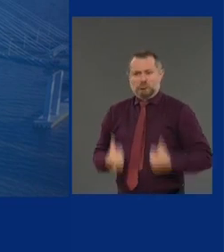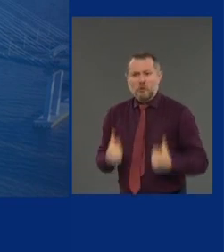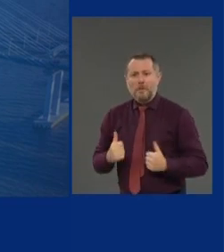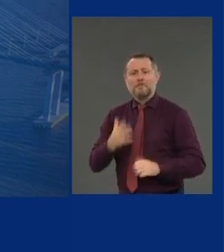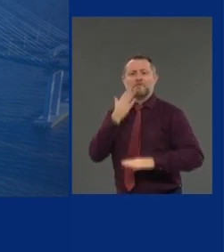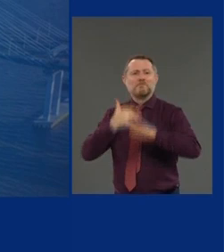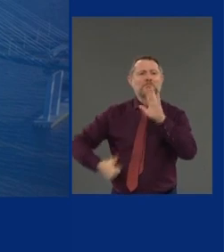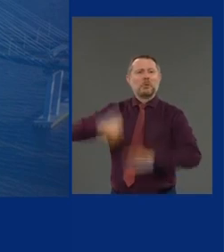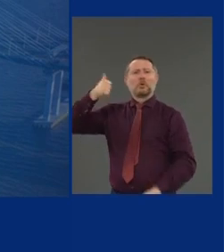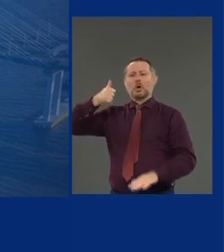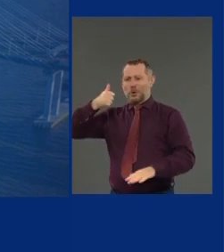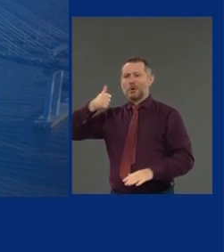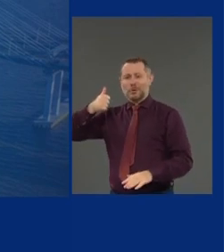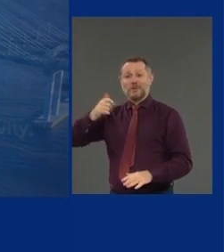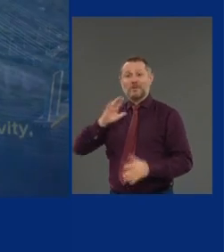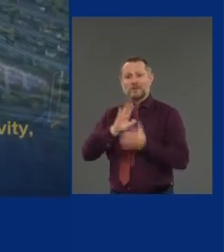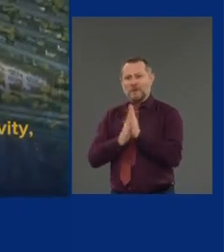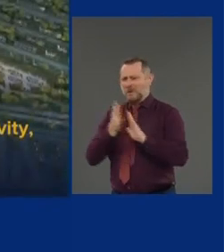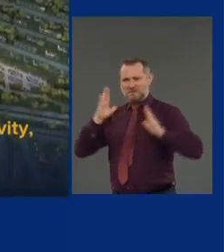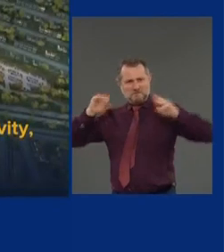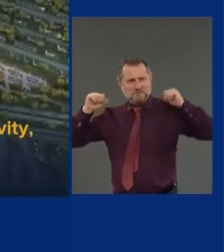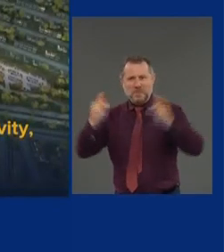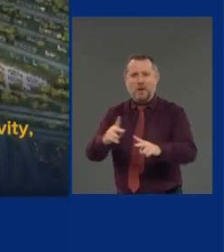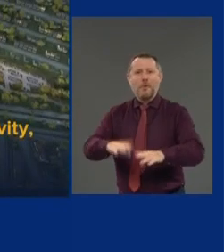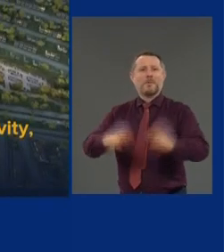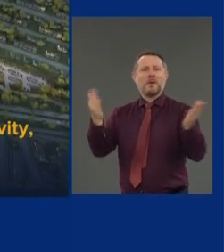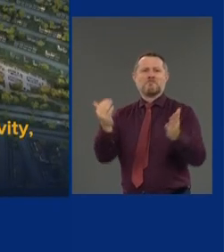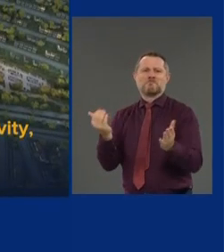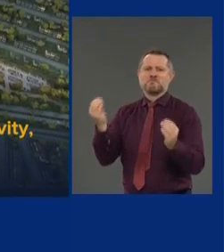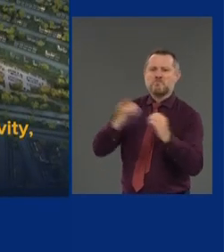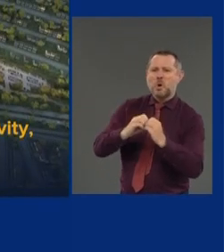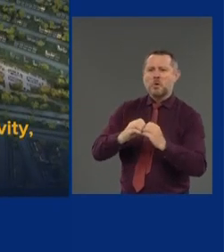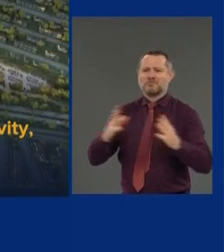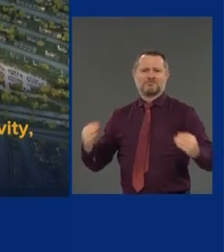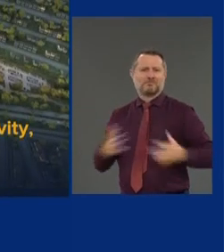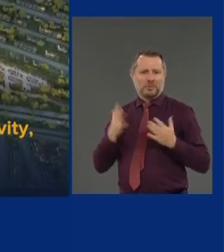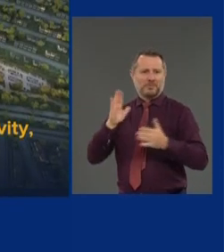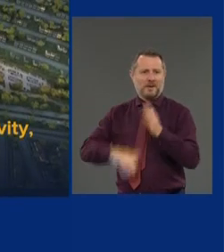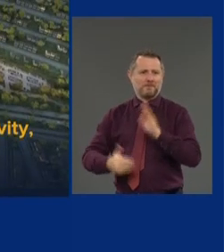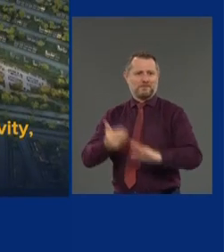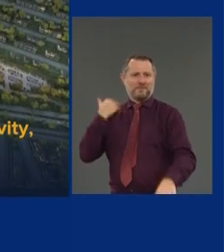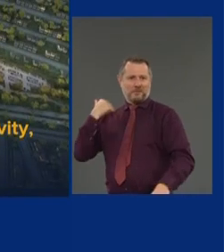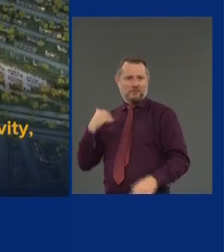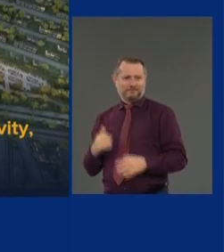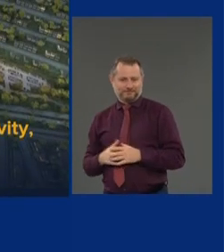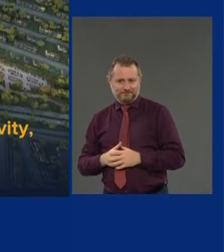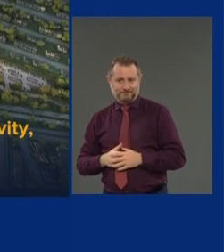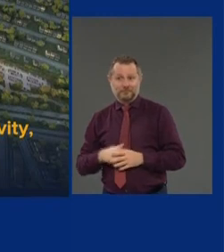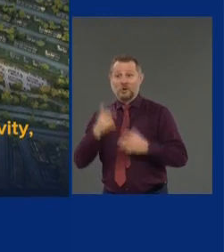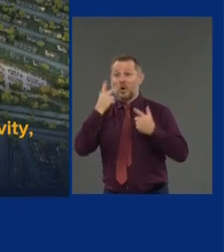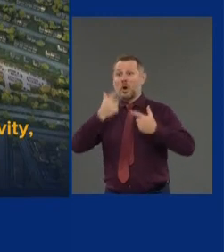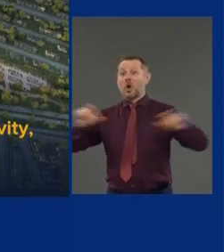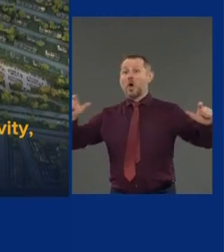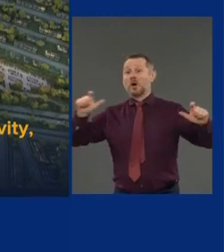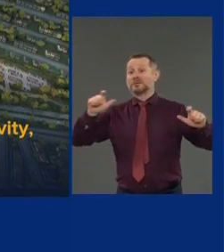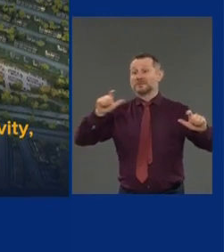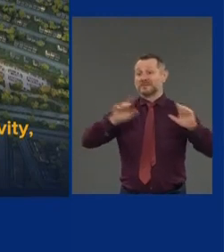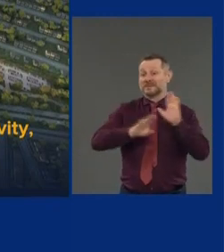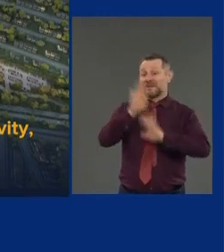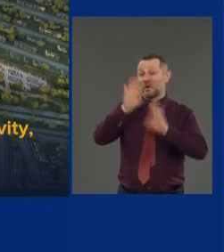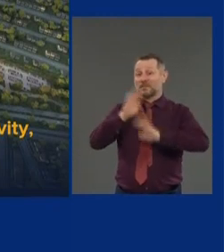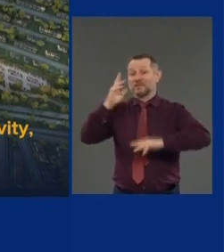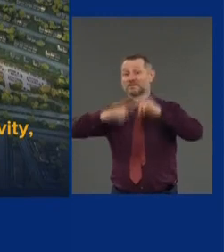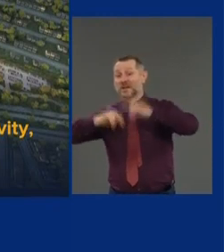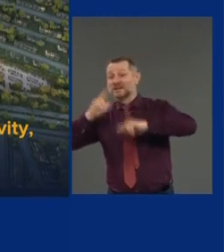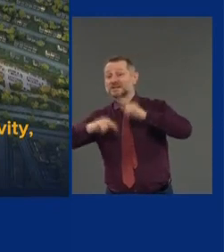back more revitalized than ever before. Take these large-scale developments, accelerate them